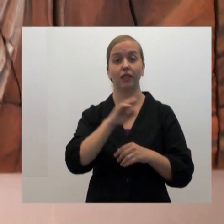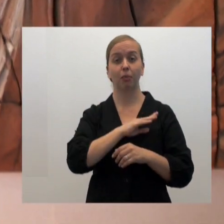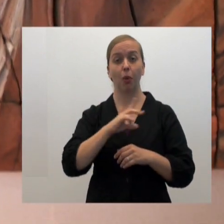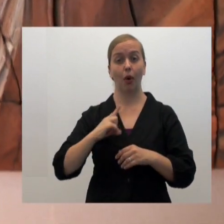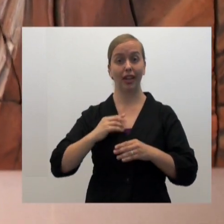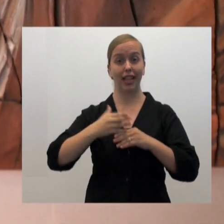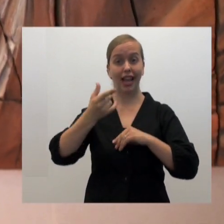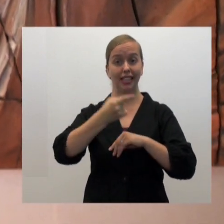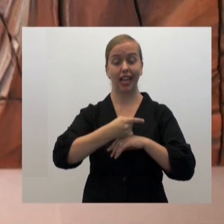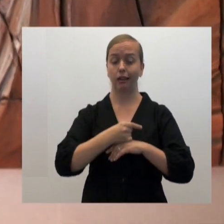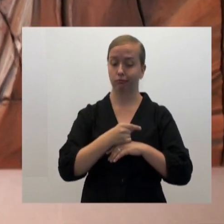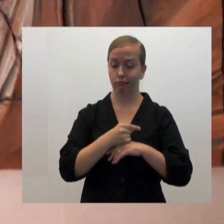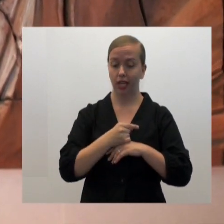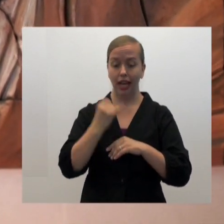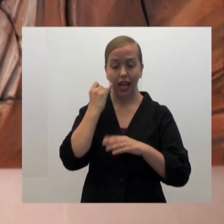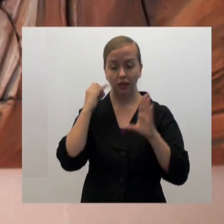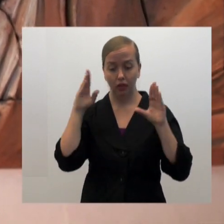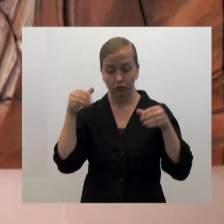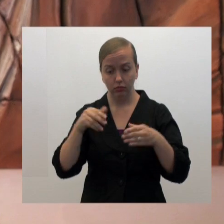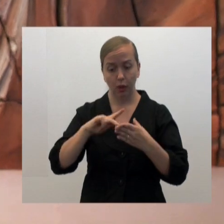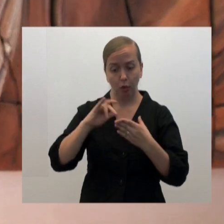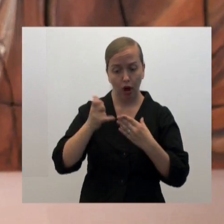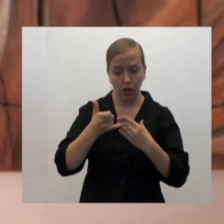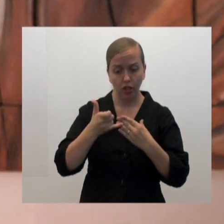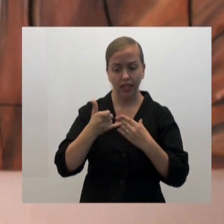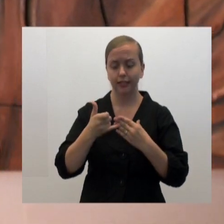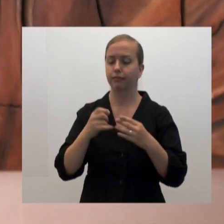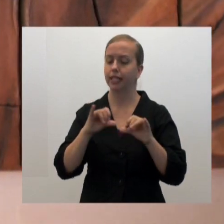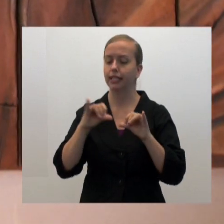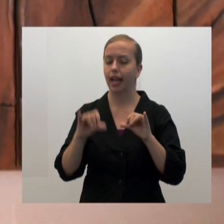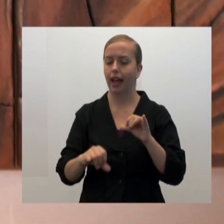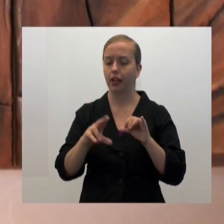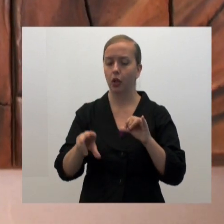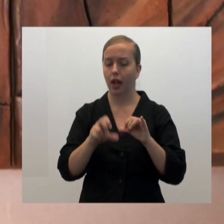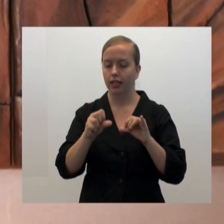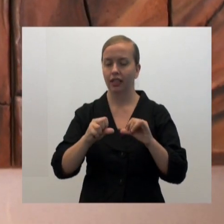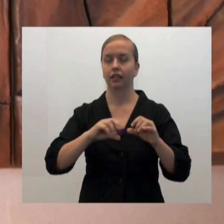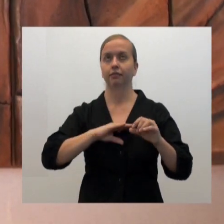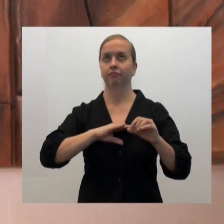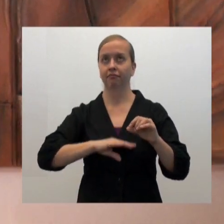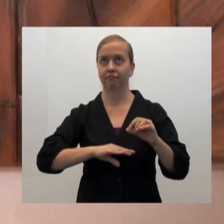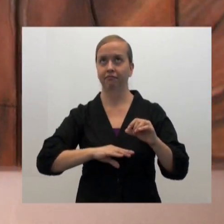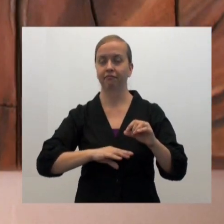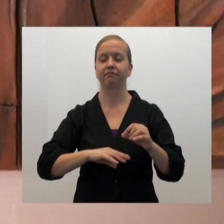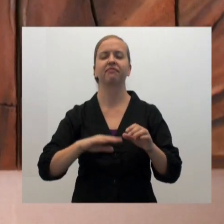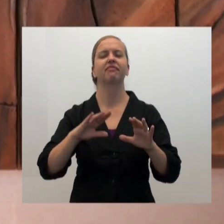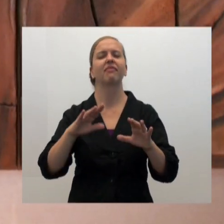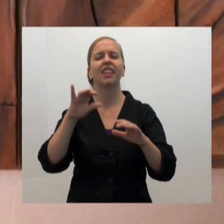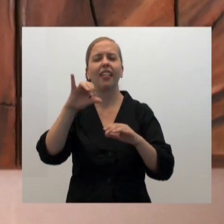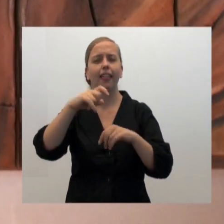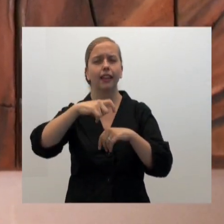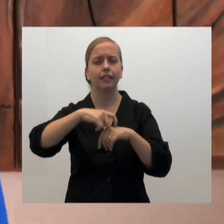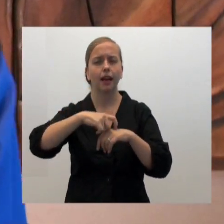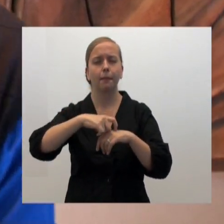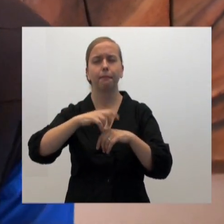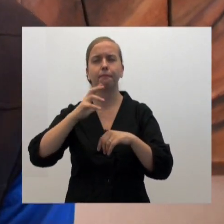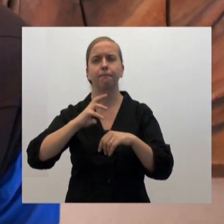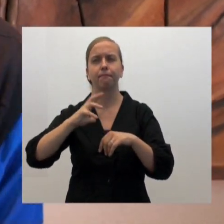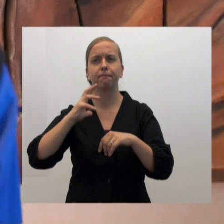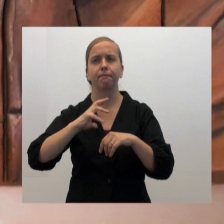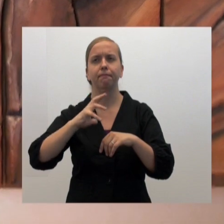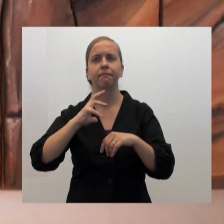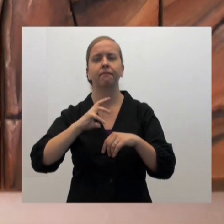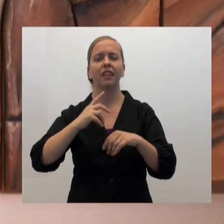board, the next day, came back and said, as long as you're working on these projects, I think you should stay in the United States. And it was really during that time